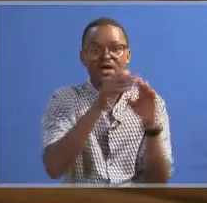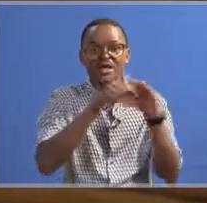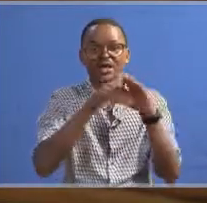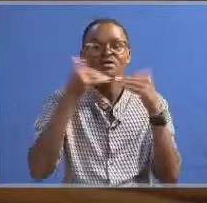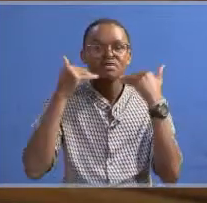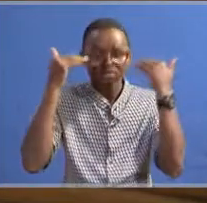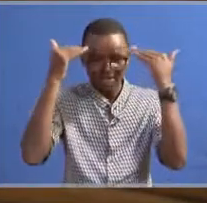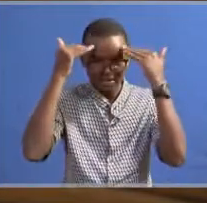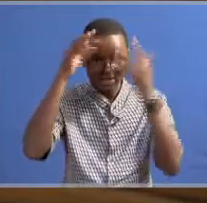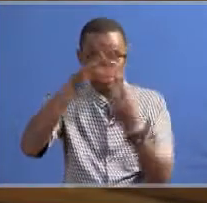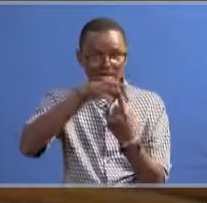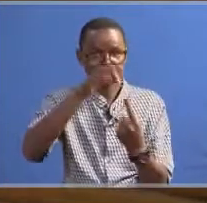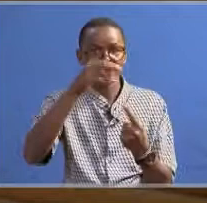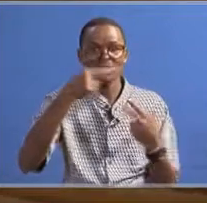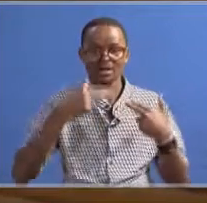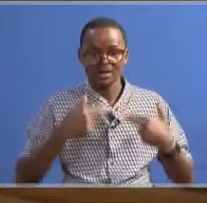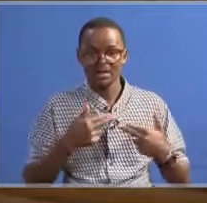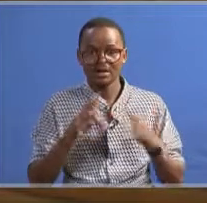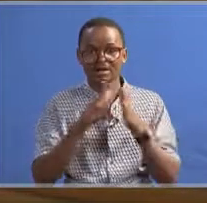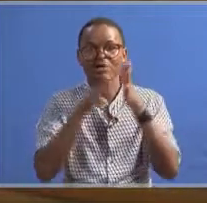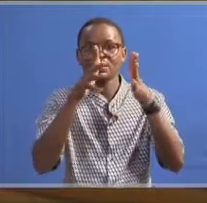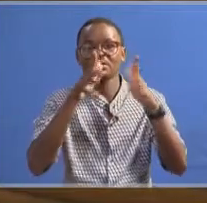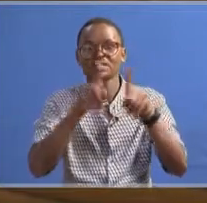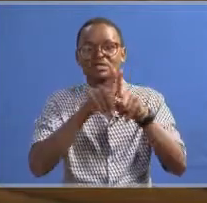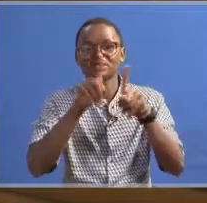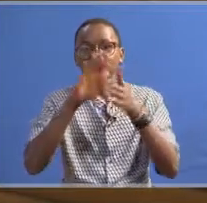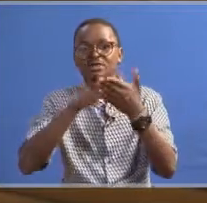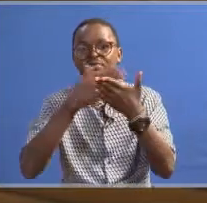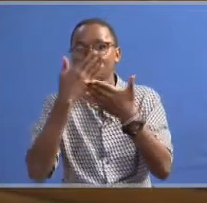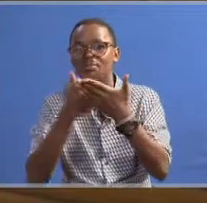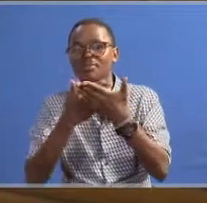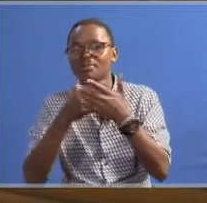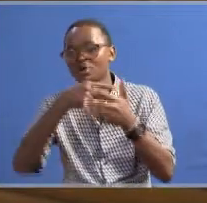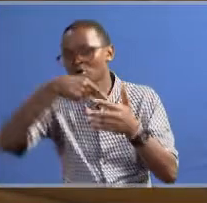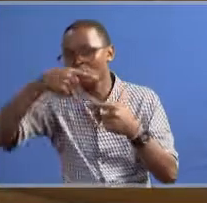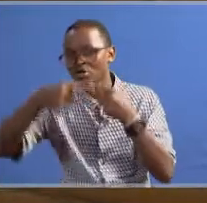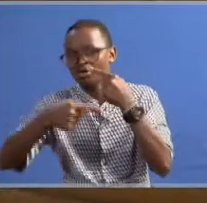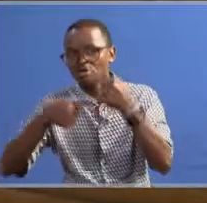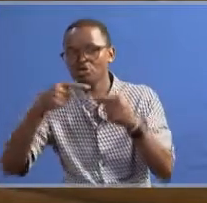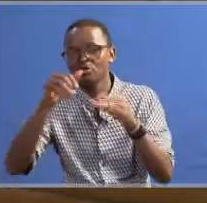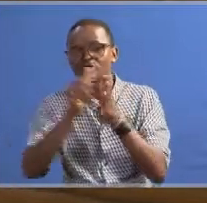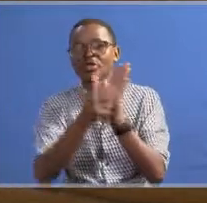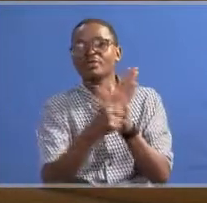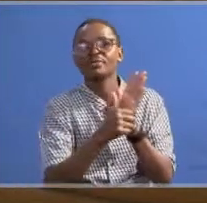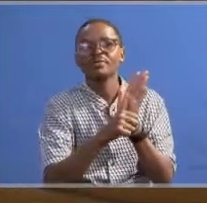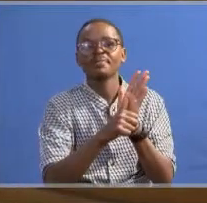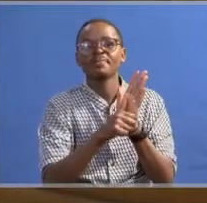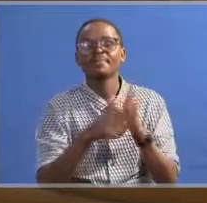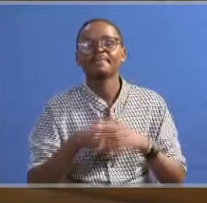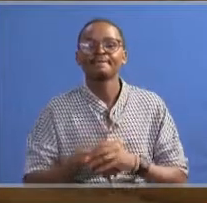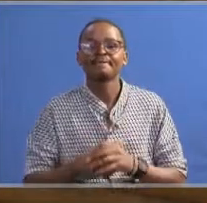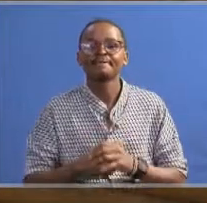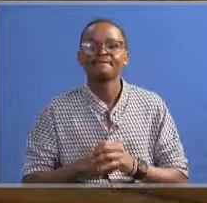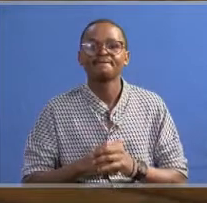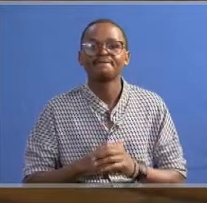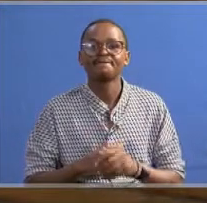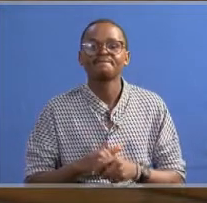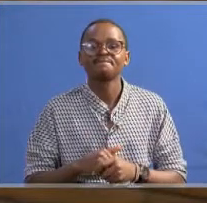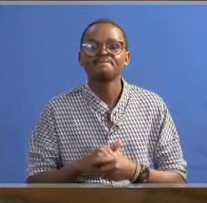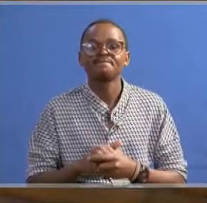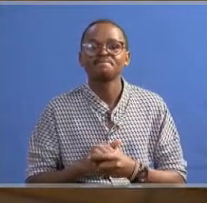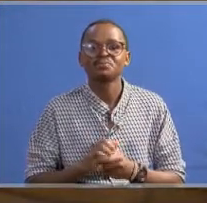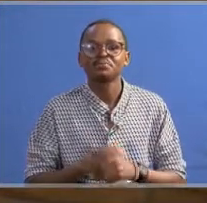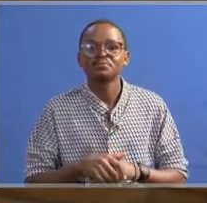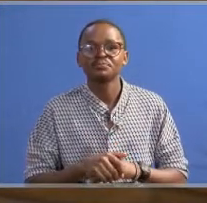court, they appointed him as their lawyer and applied to discontinue with the matter. Sophie Waseke, KUTV,